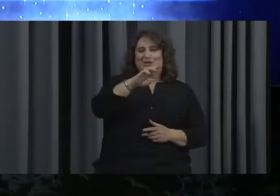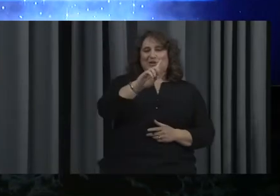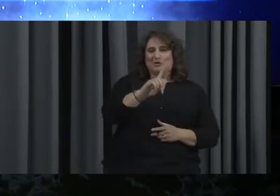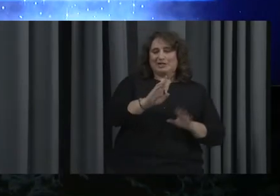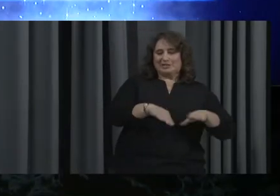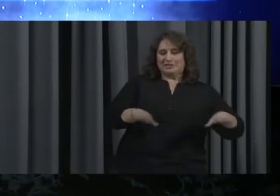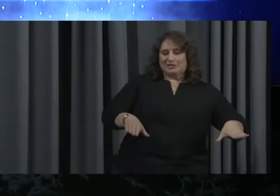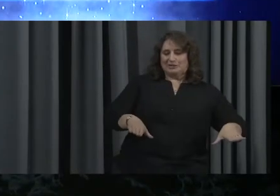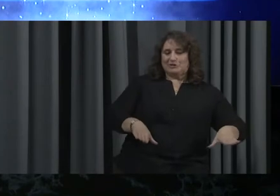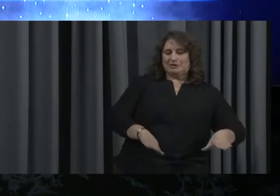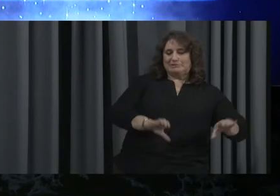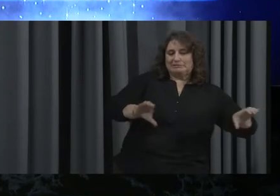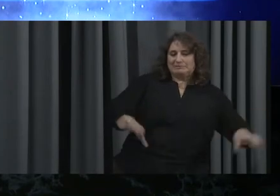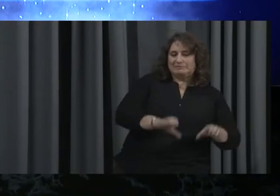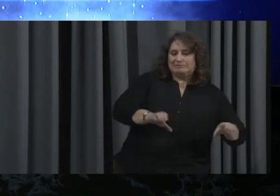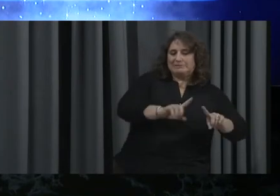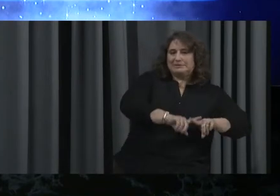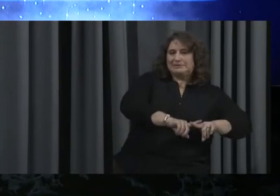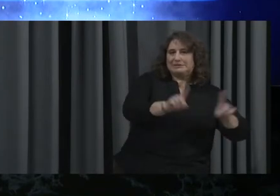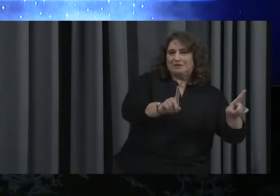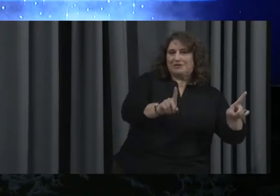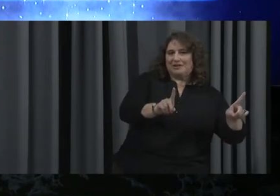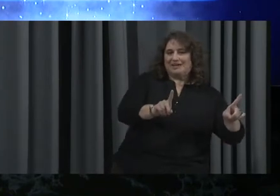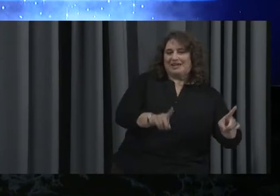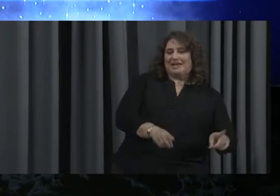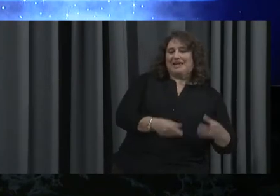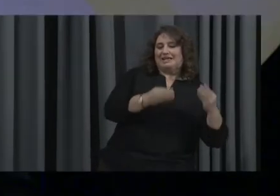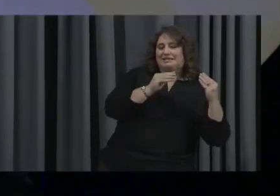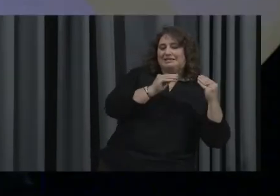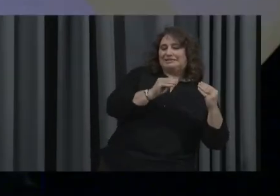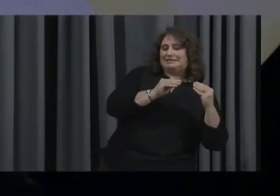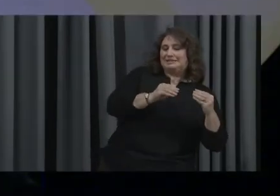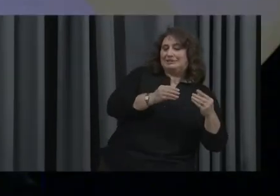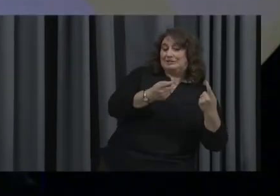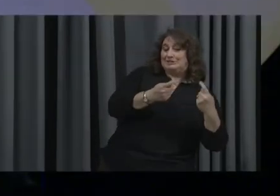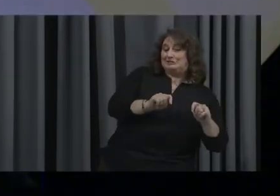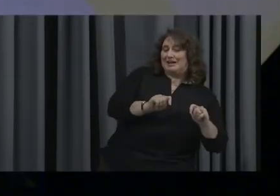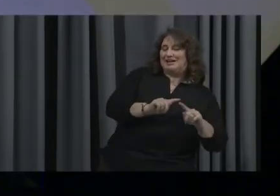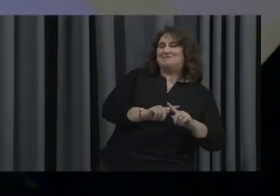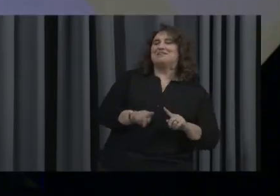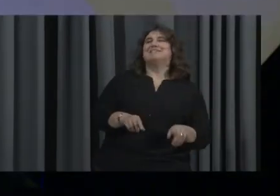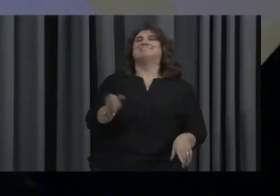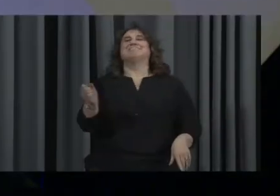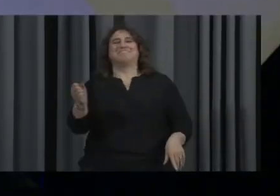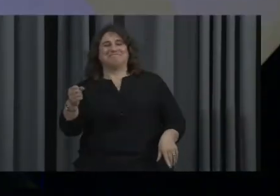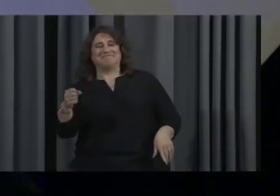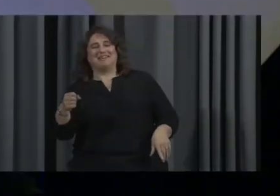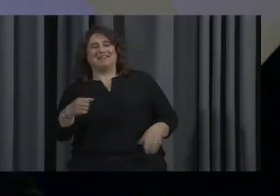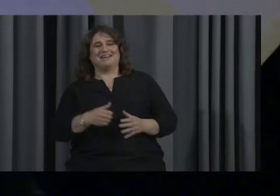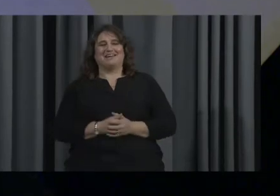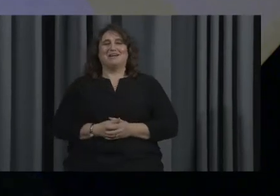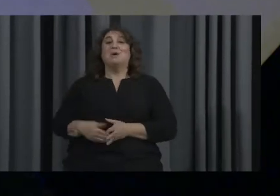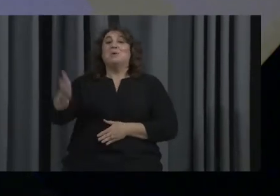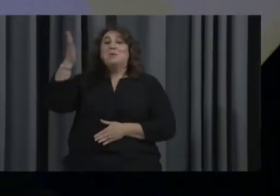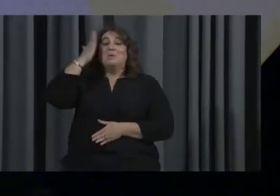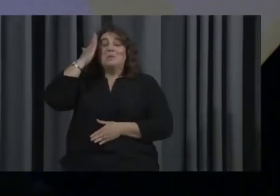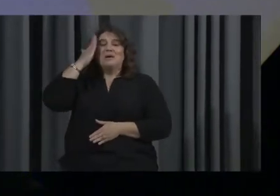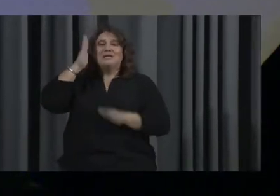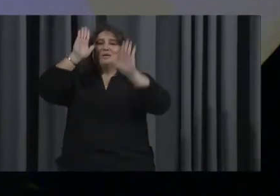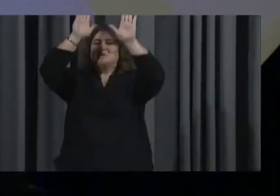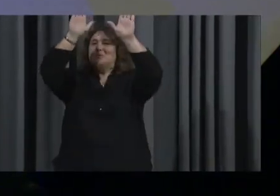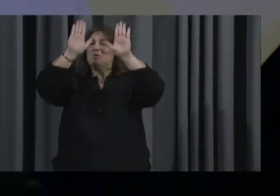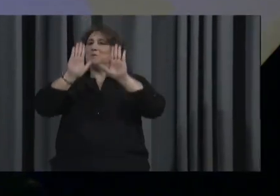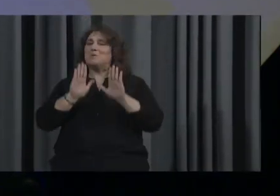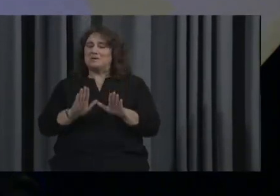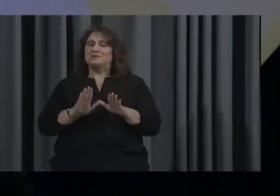So they're trying to teach you some new things too, huh? That's correct. Yeah, absolutely. Well, I see awakening as such a wonderful thing.